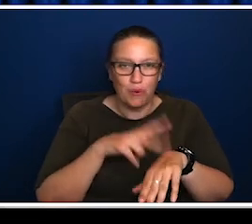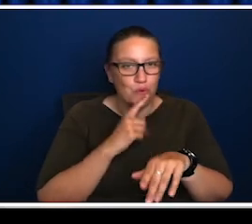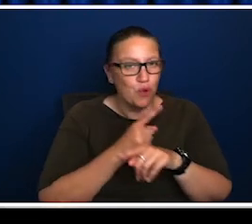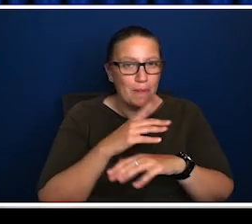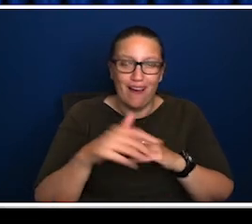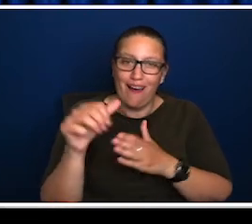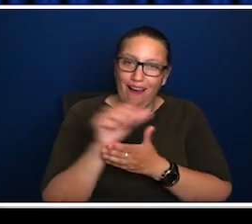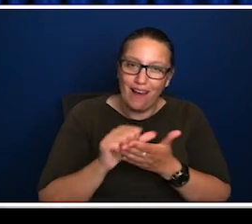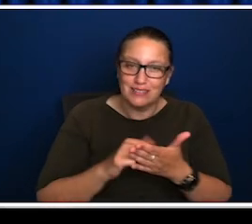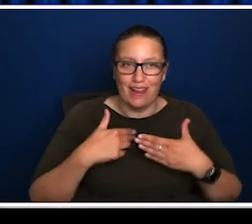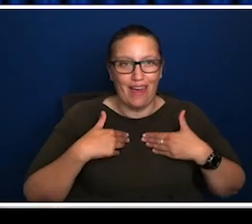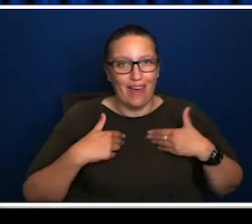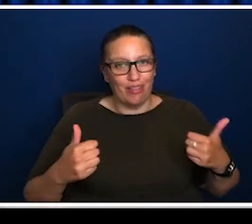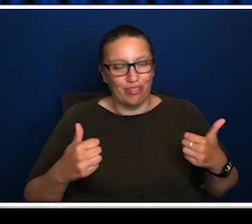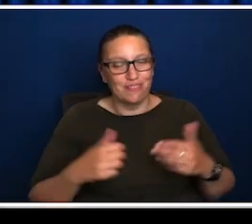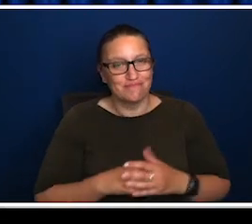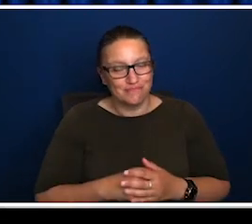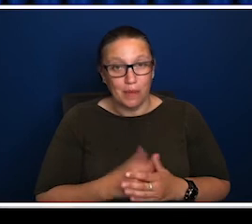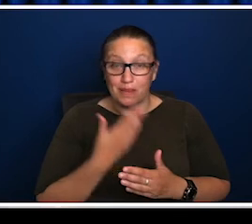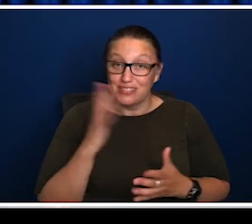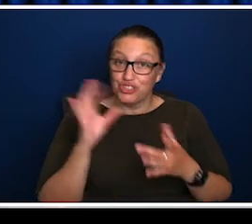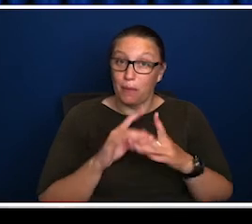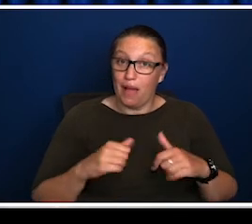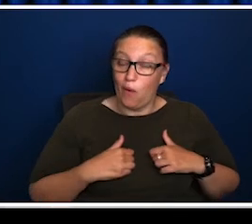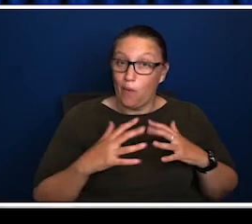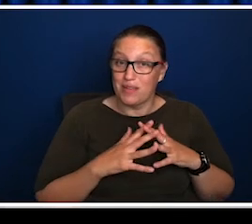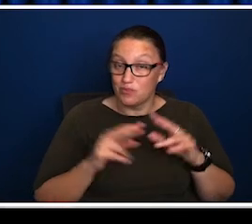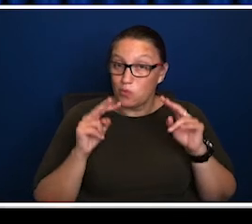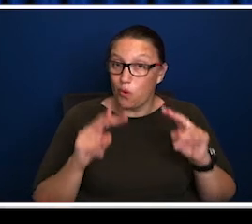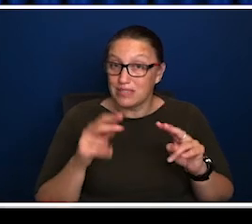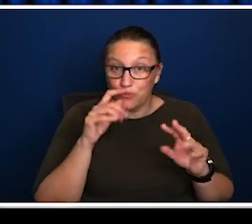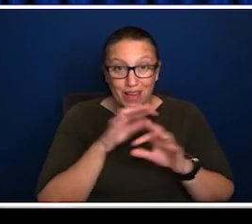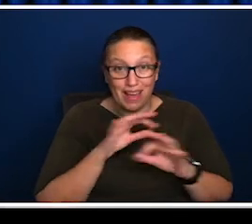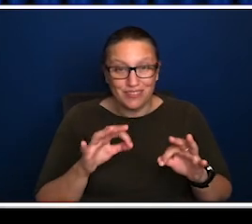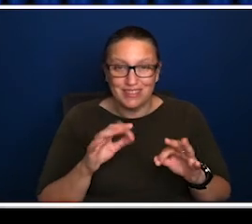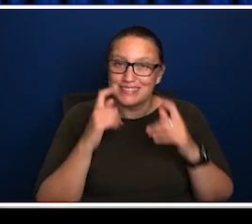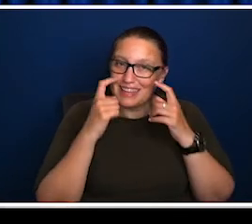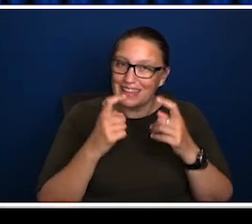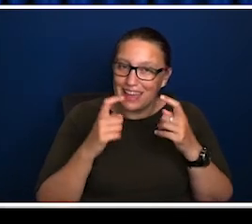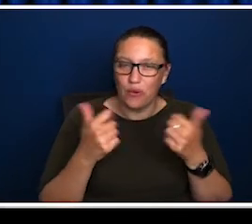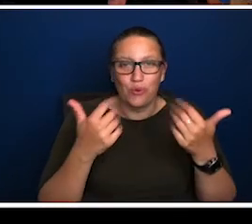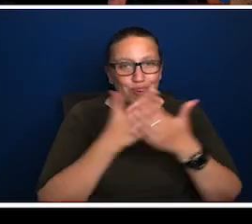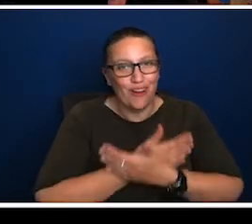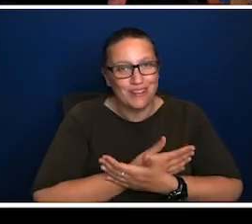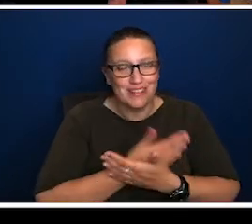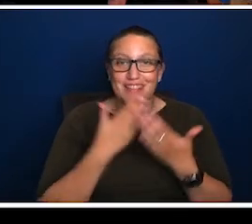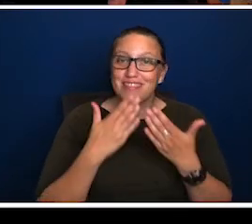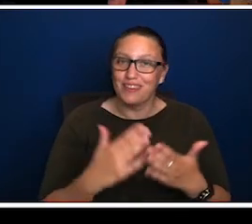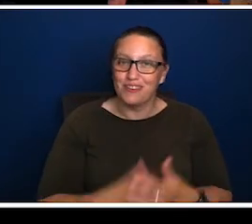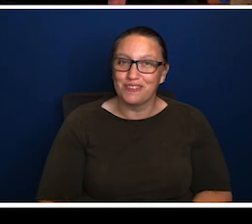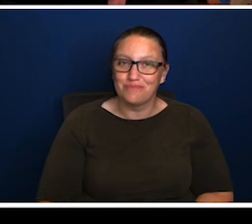Feel free to head to our website to jump on to register for that one if you haven't already, and take care and good night. And thank you, George.